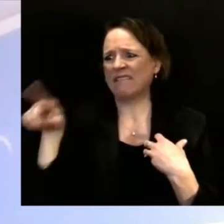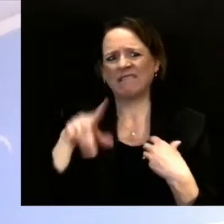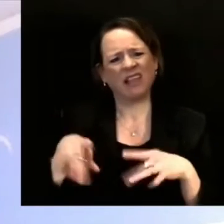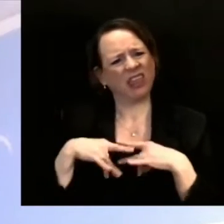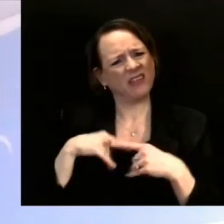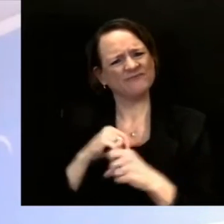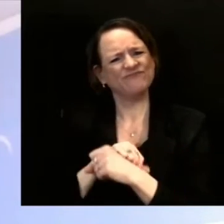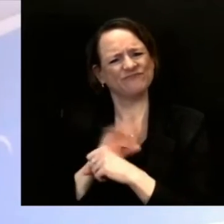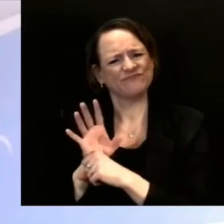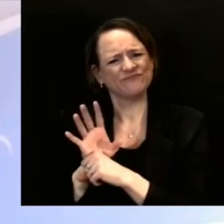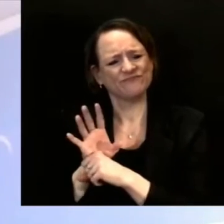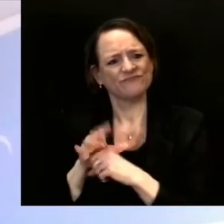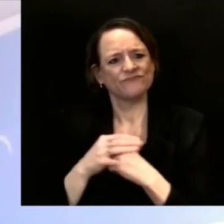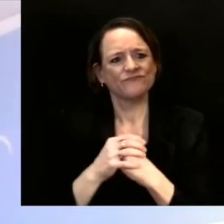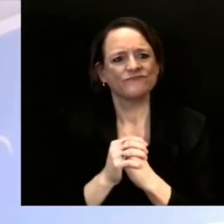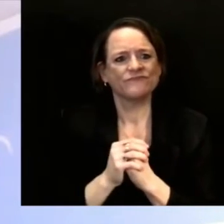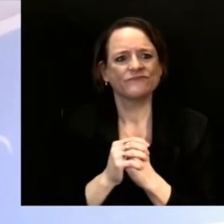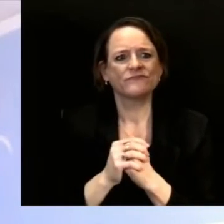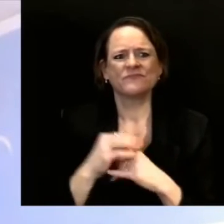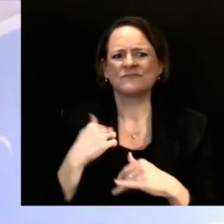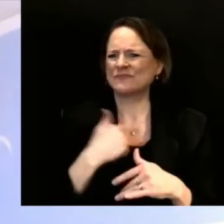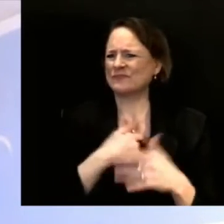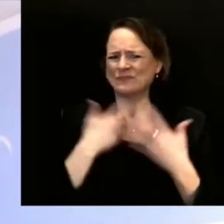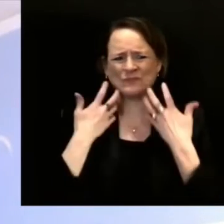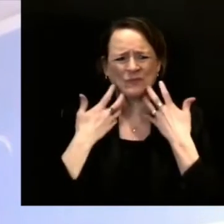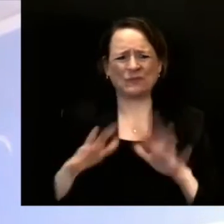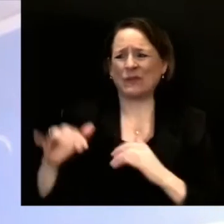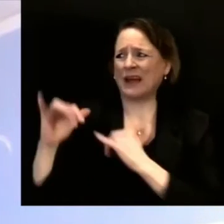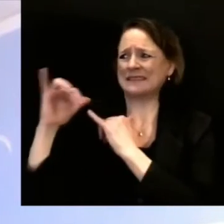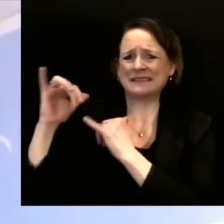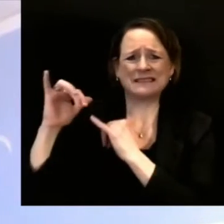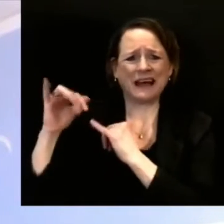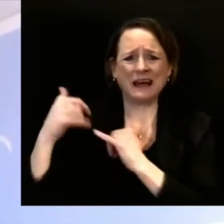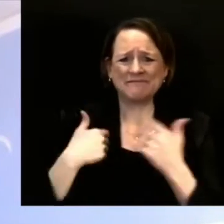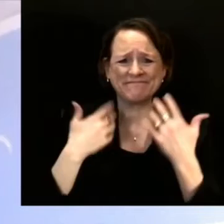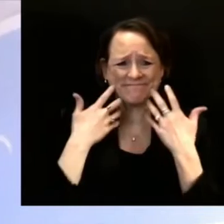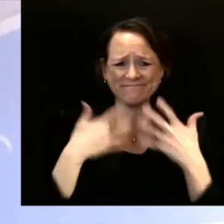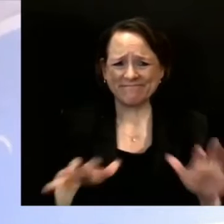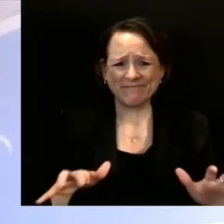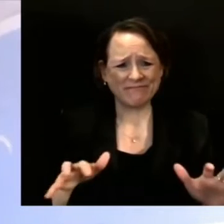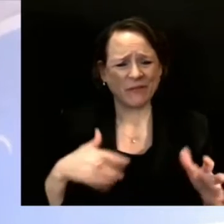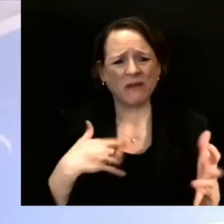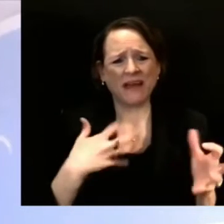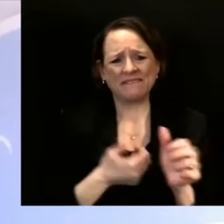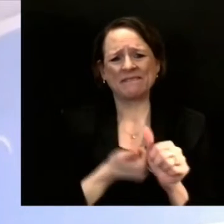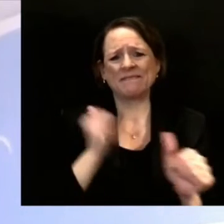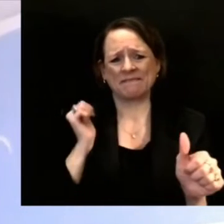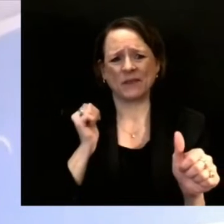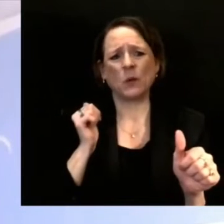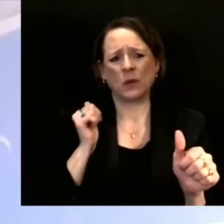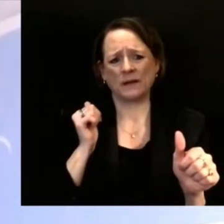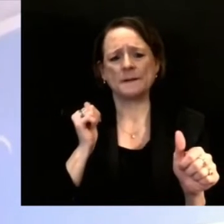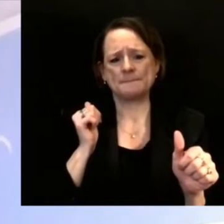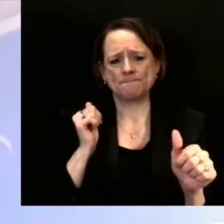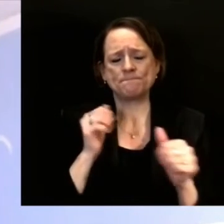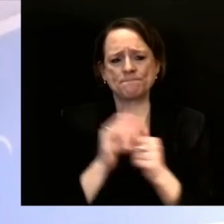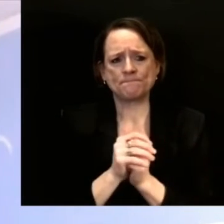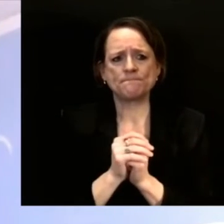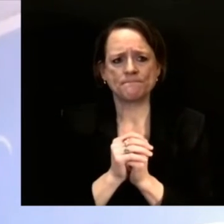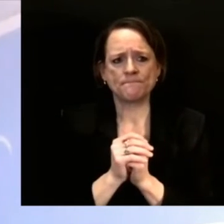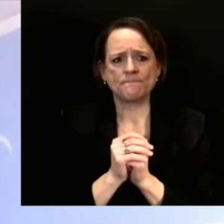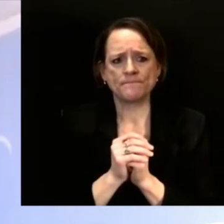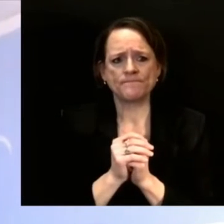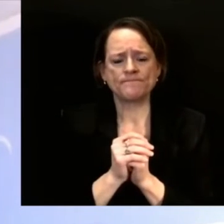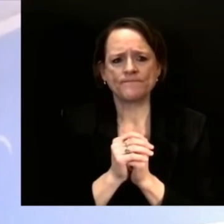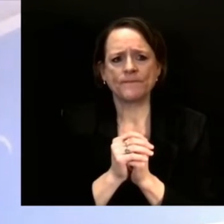that additional risk here in Wisconsin. As I said, it's a very small number of individuals, several hundred. And so we're working with local